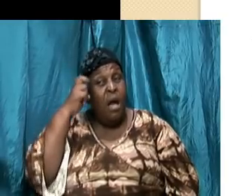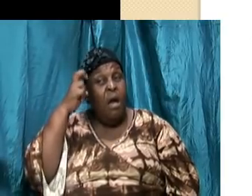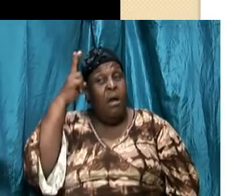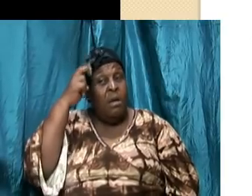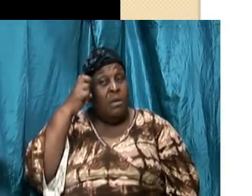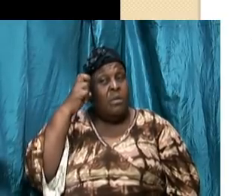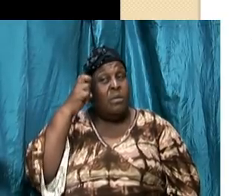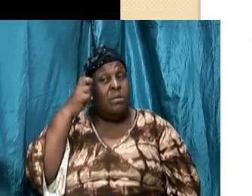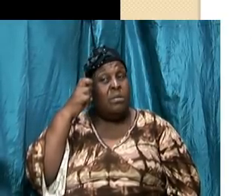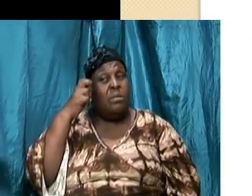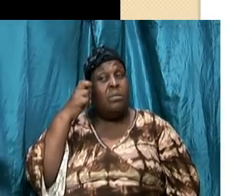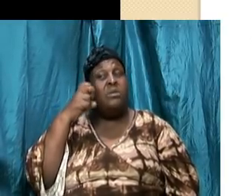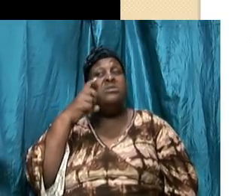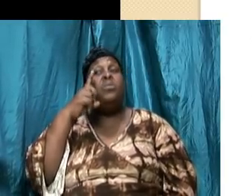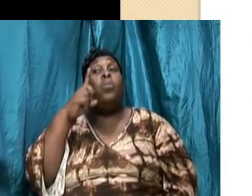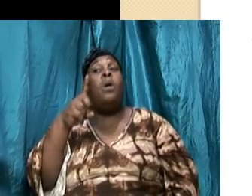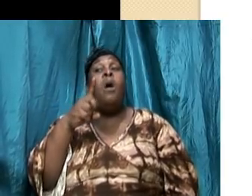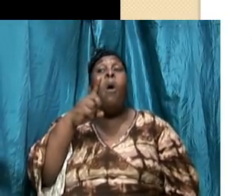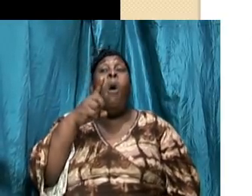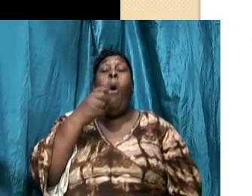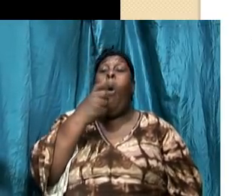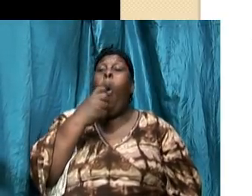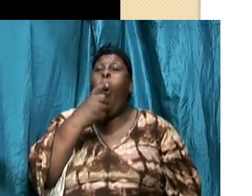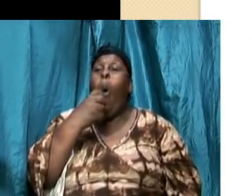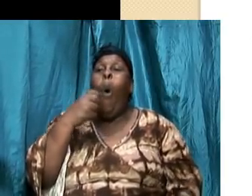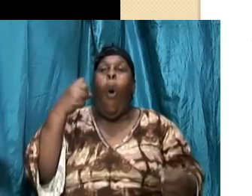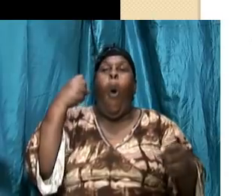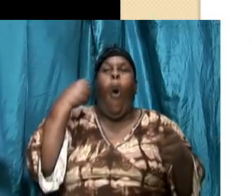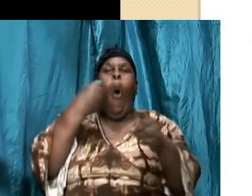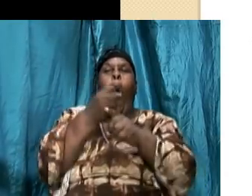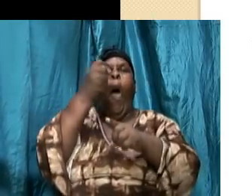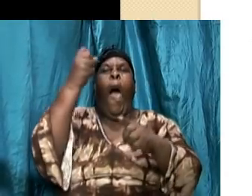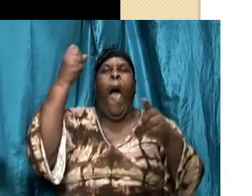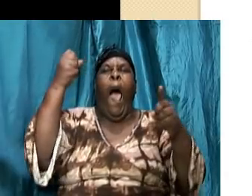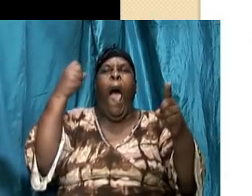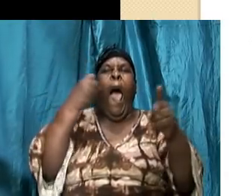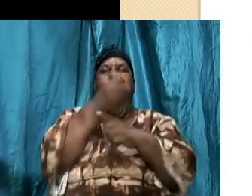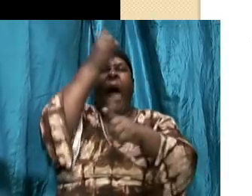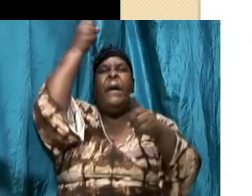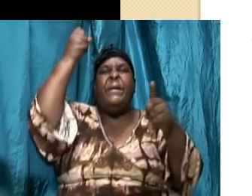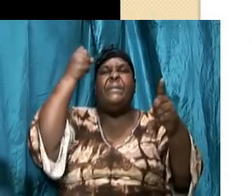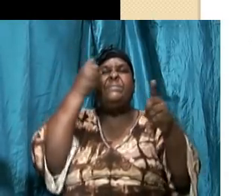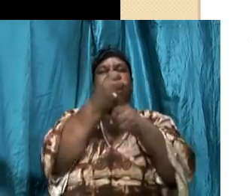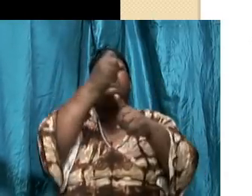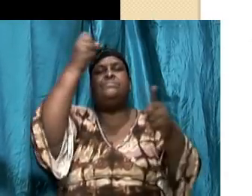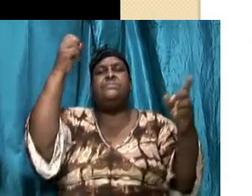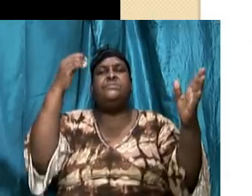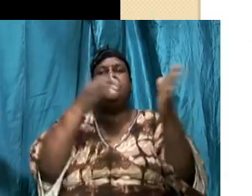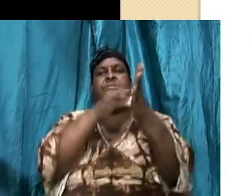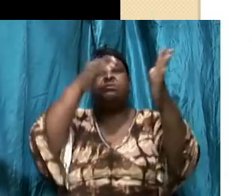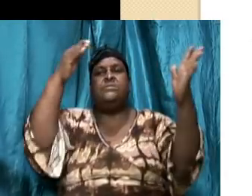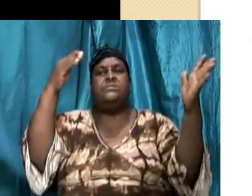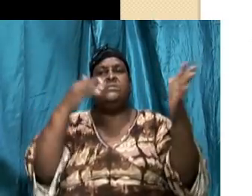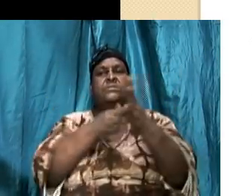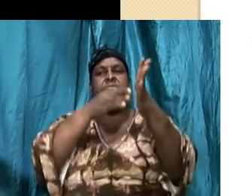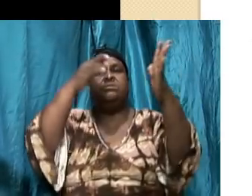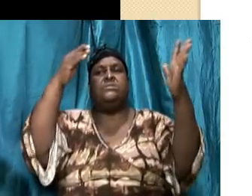is the one who strikes repeatedly again